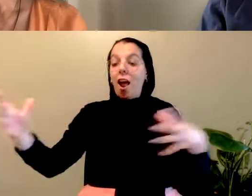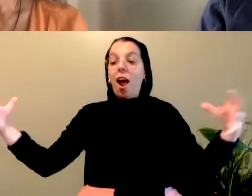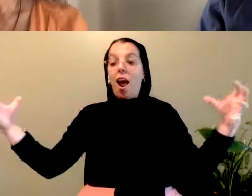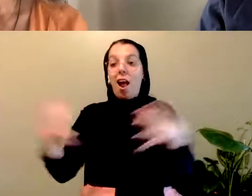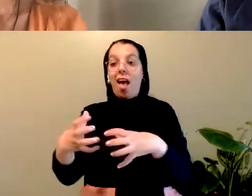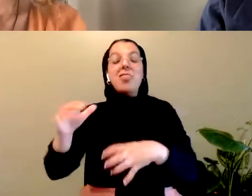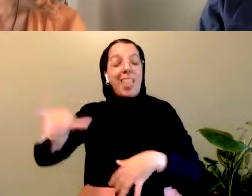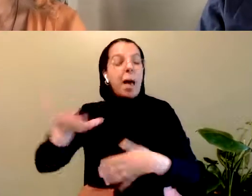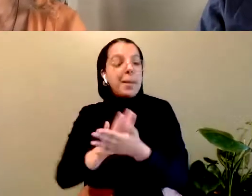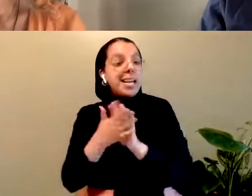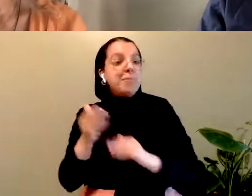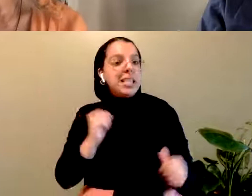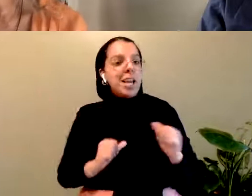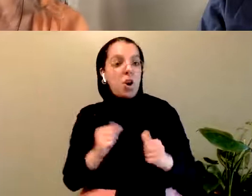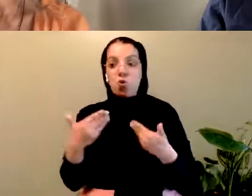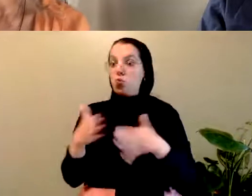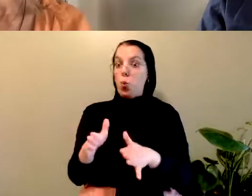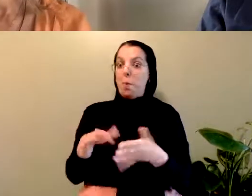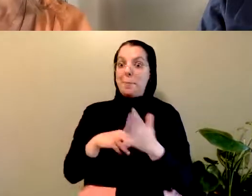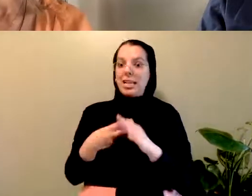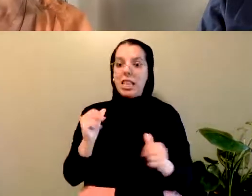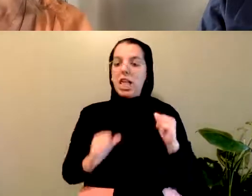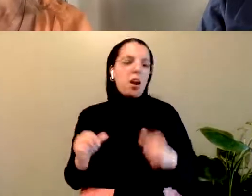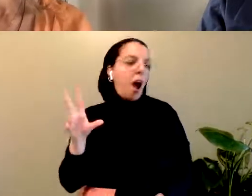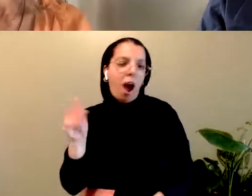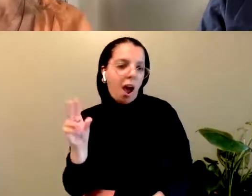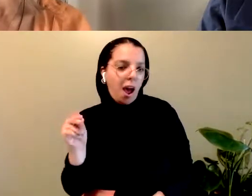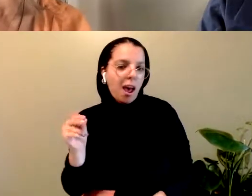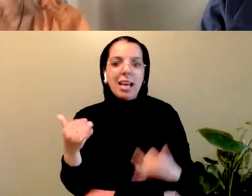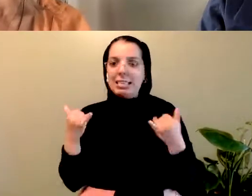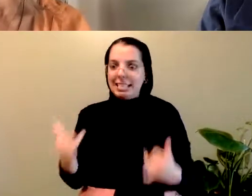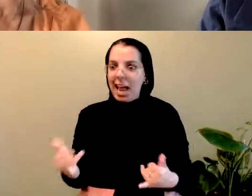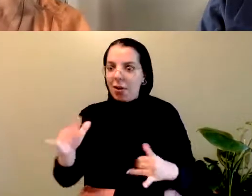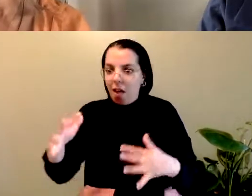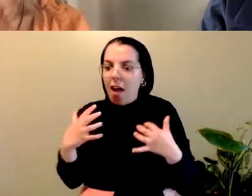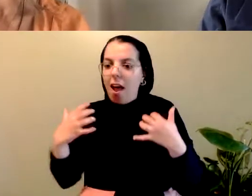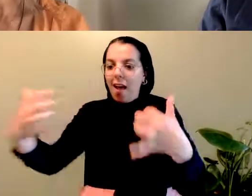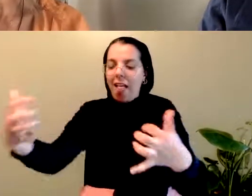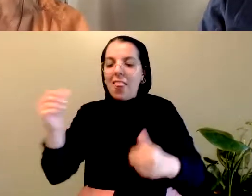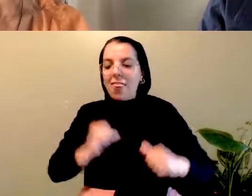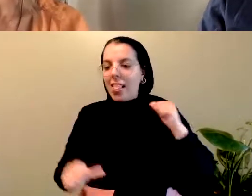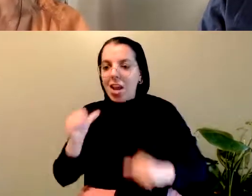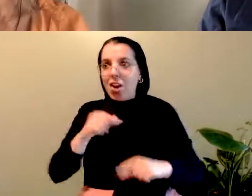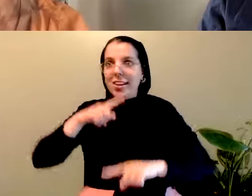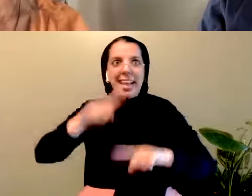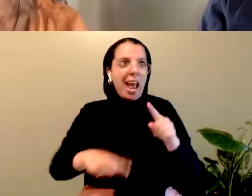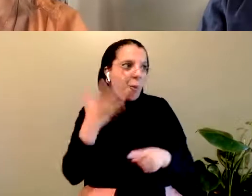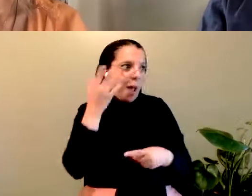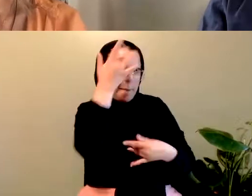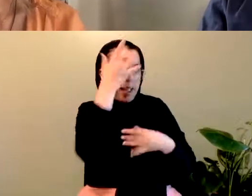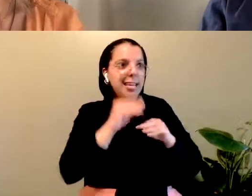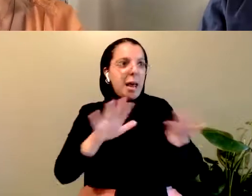Having been exiled from these fabulous dark rooms during this pandemic and having to pivot to alternative spaces to do the work has made me